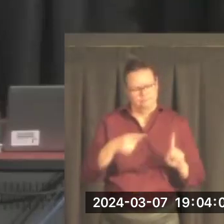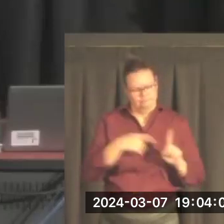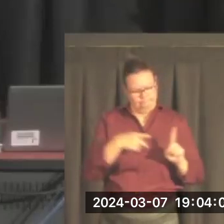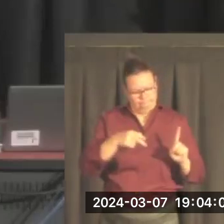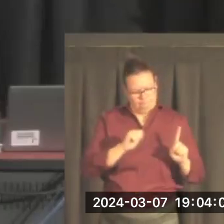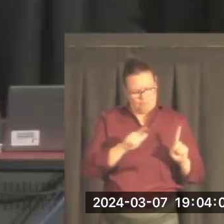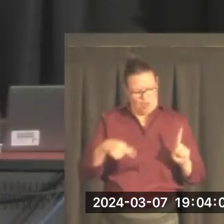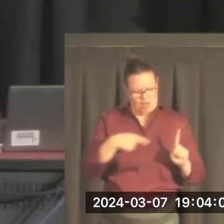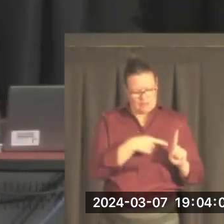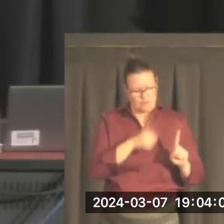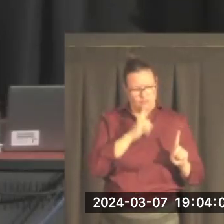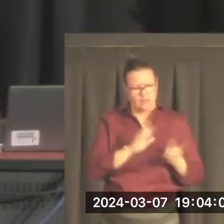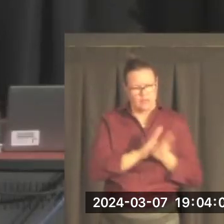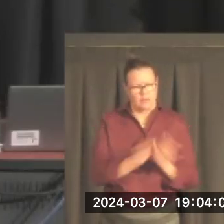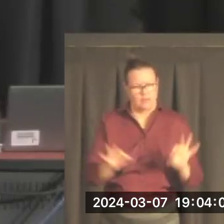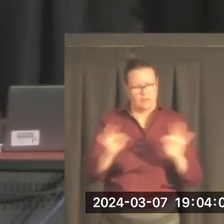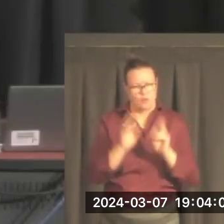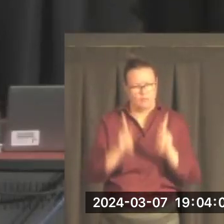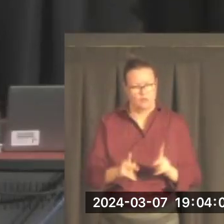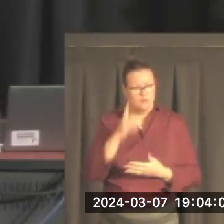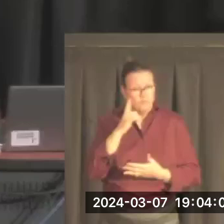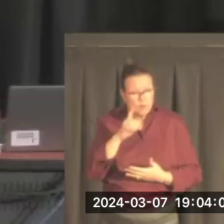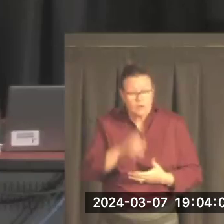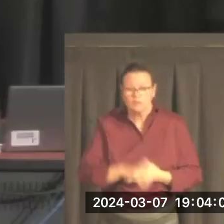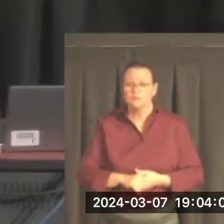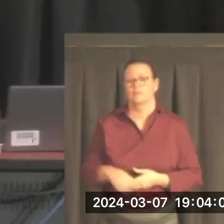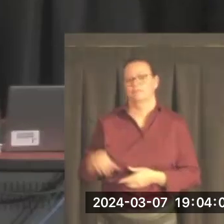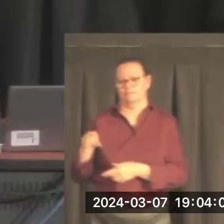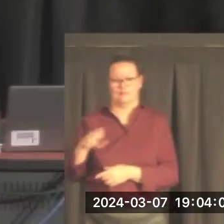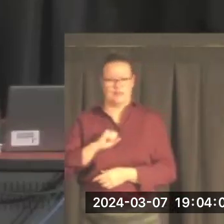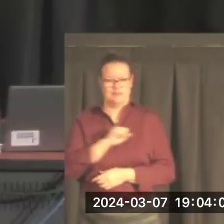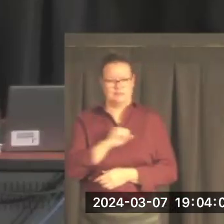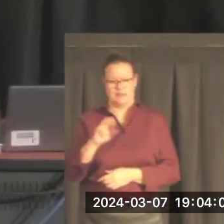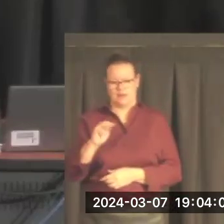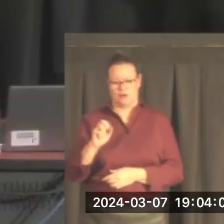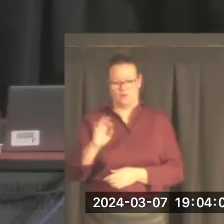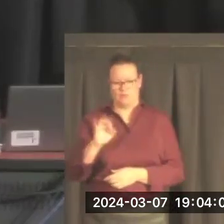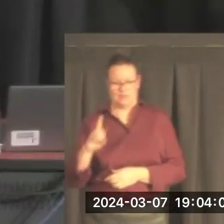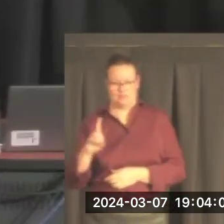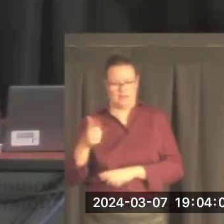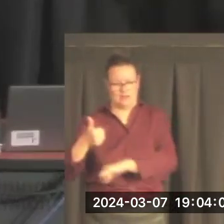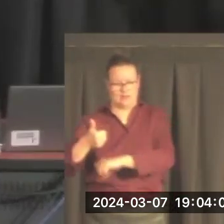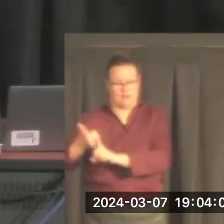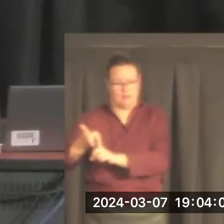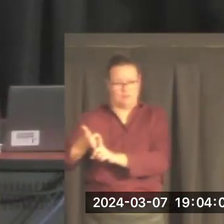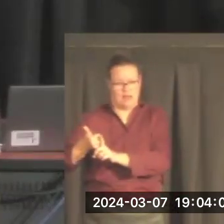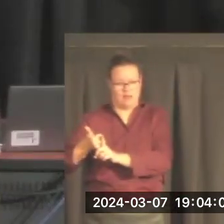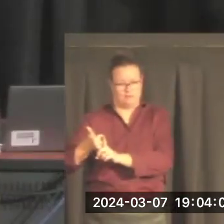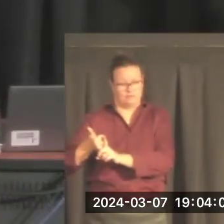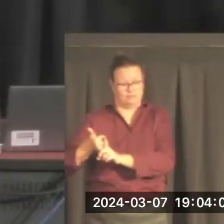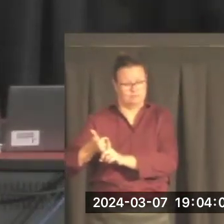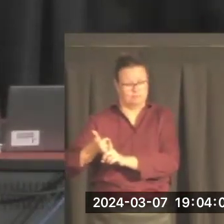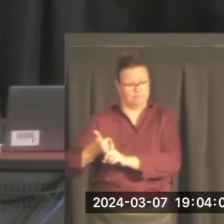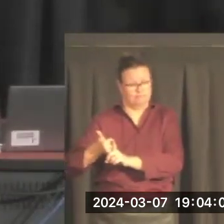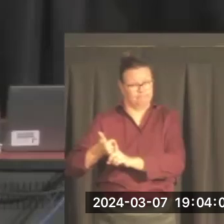else was the key figure in getting Senator Mansfield's blessing to establish the center that bears his name. Now,